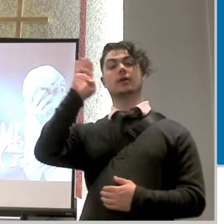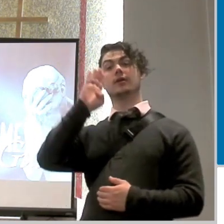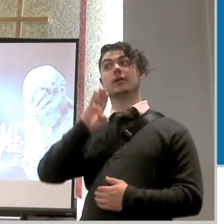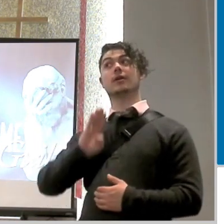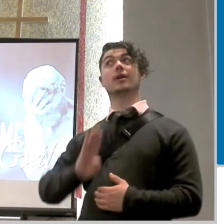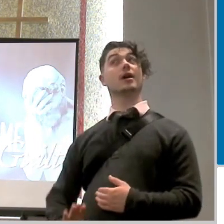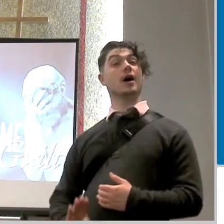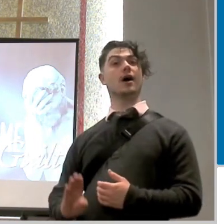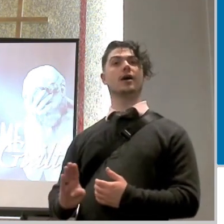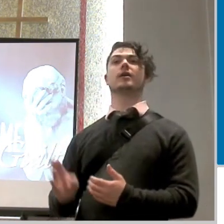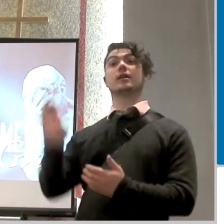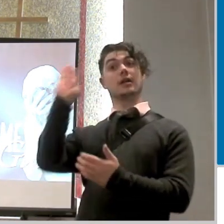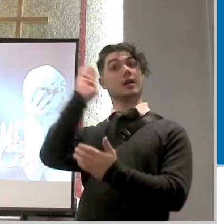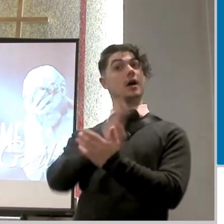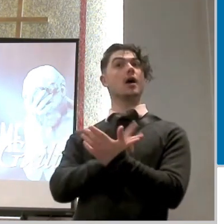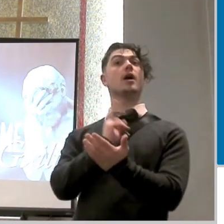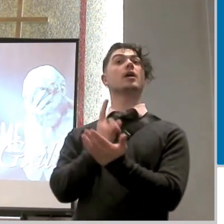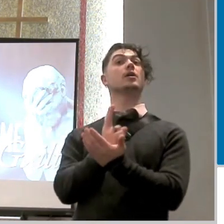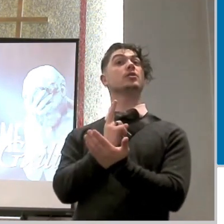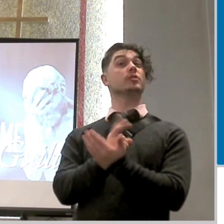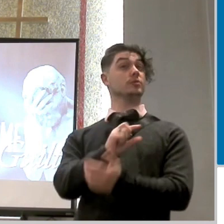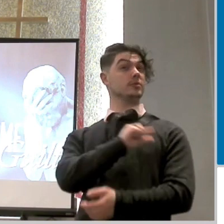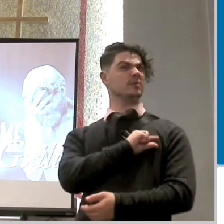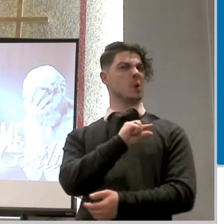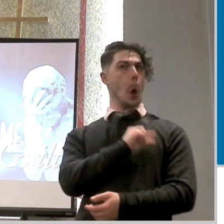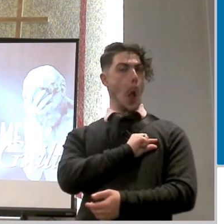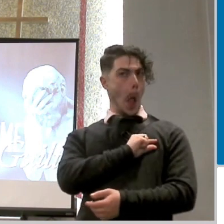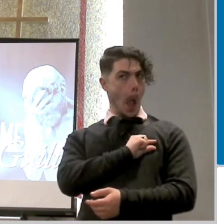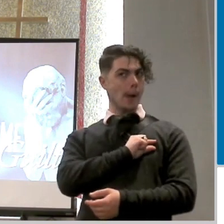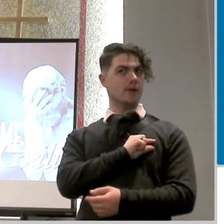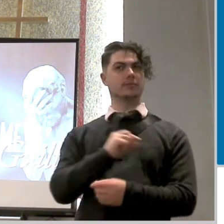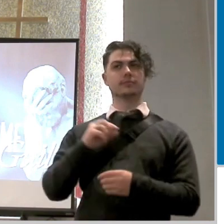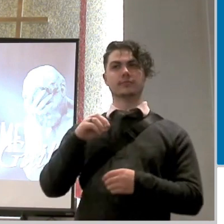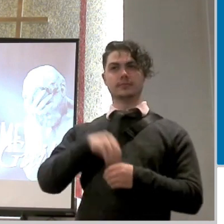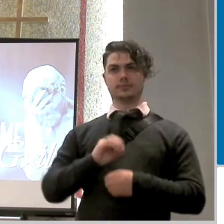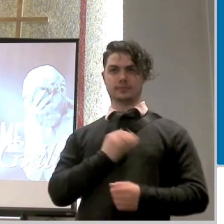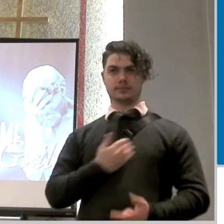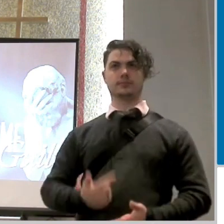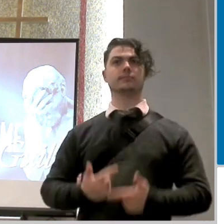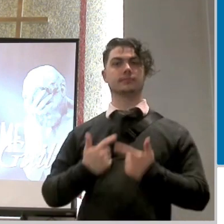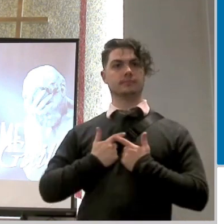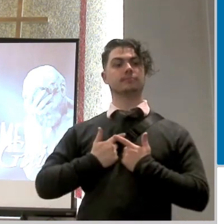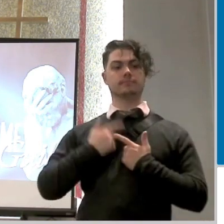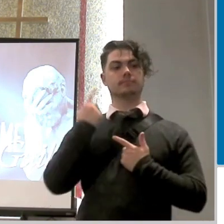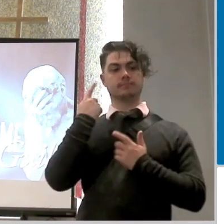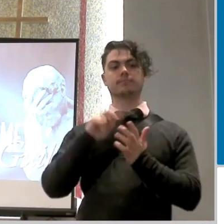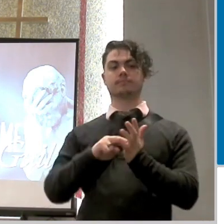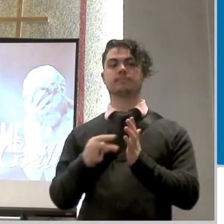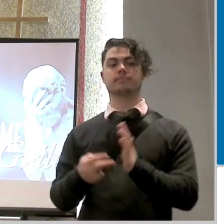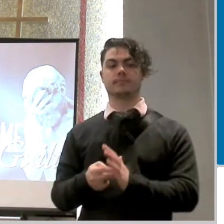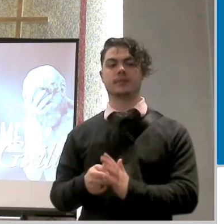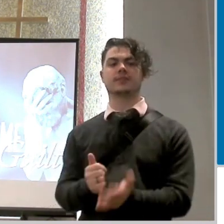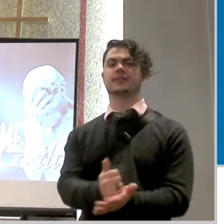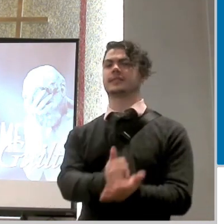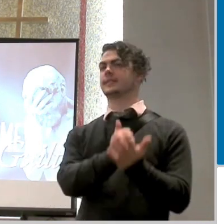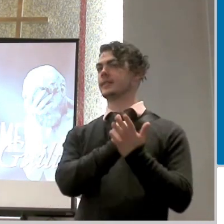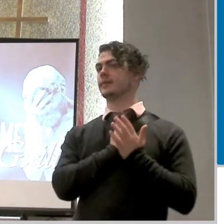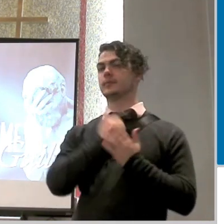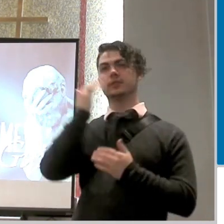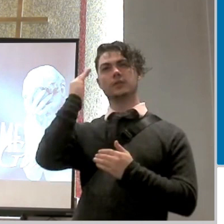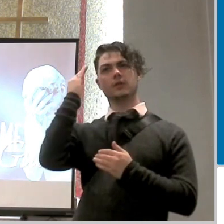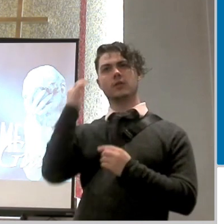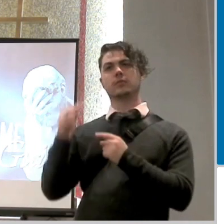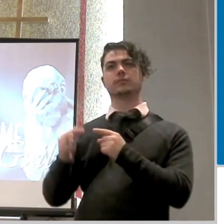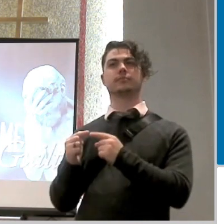that means god has put it in our lives for a purpose it is god's mechanism to help us know when we've